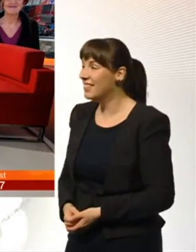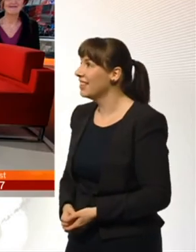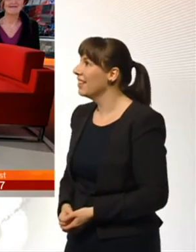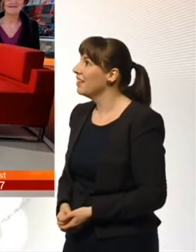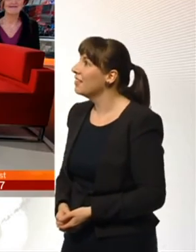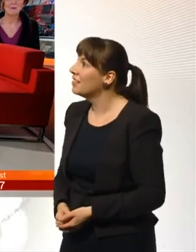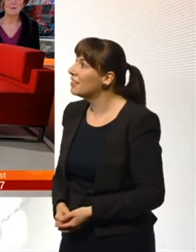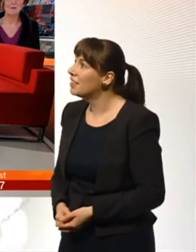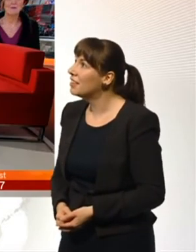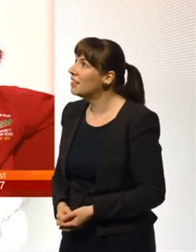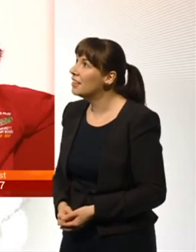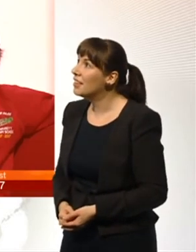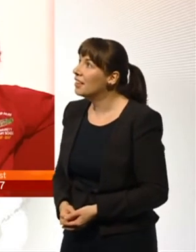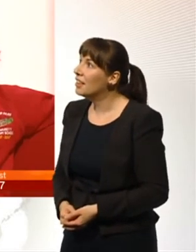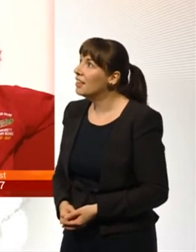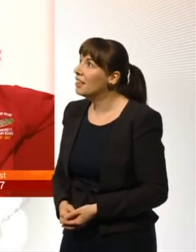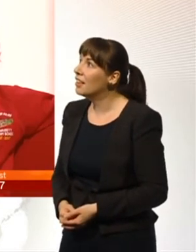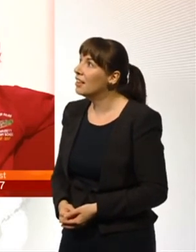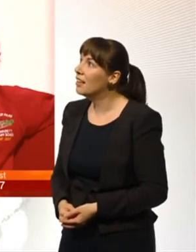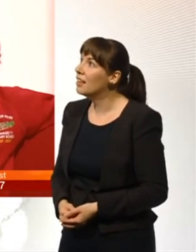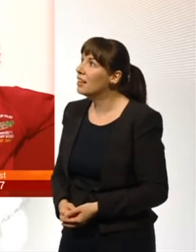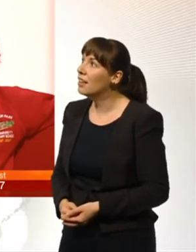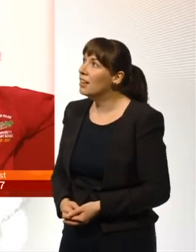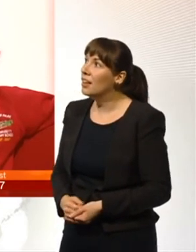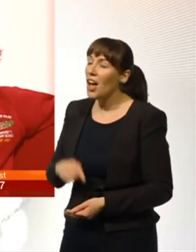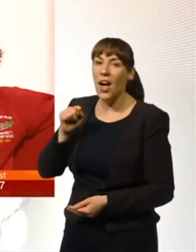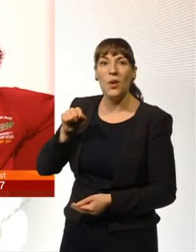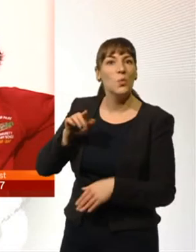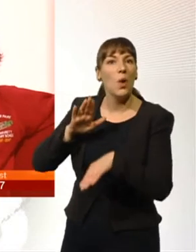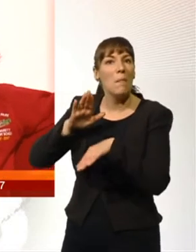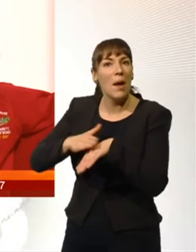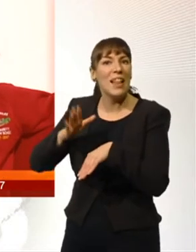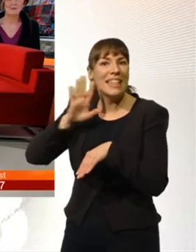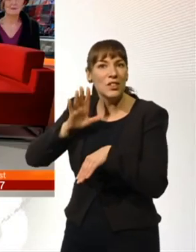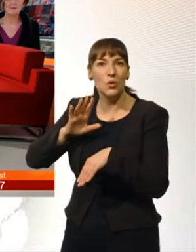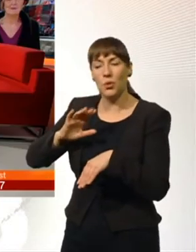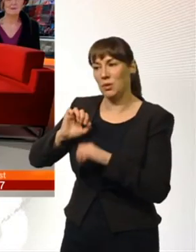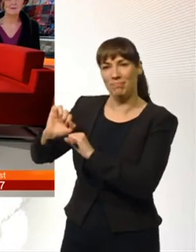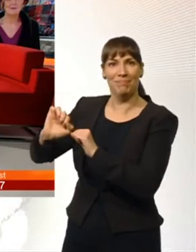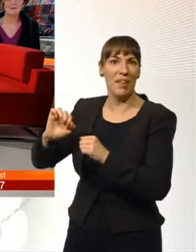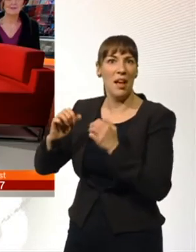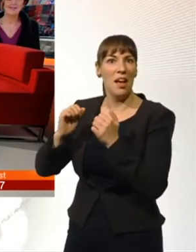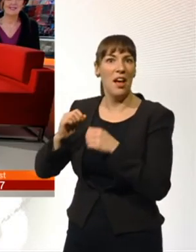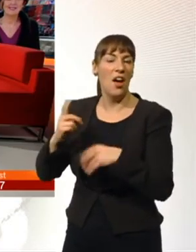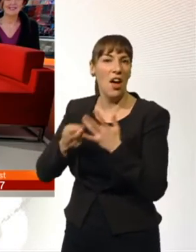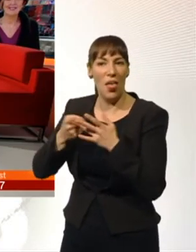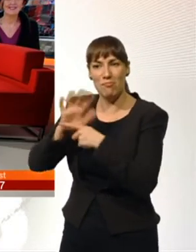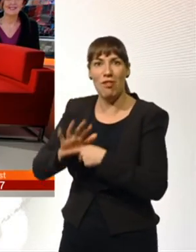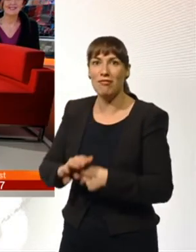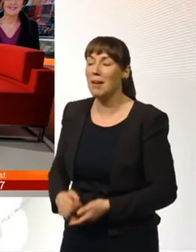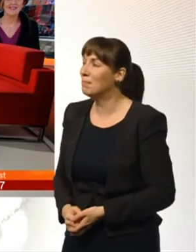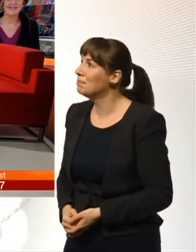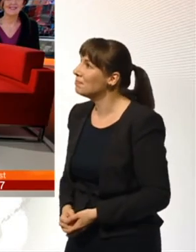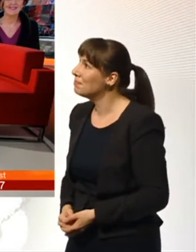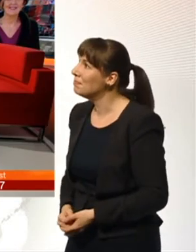You can't be bothered listening to Jacksepticeye all dinner, can you? No, no. Well, we'll leave that discussion for a long time. Alfie, Julie,